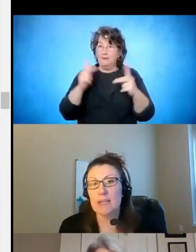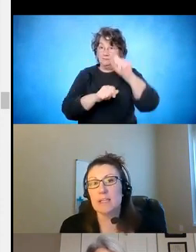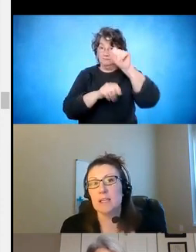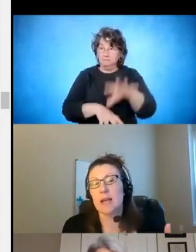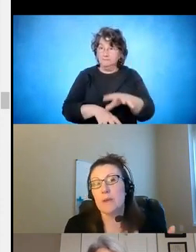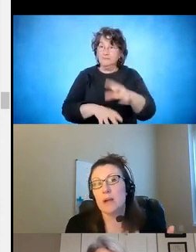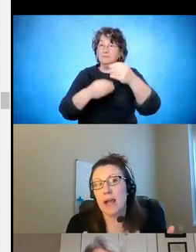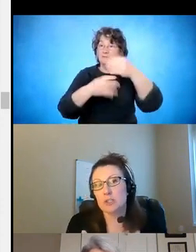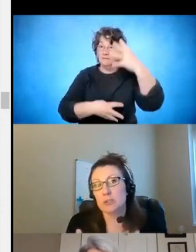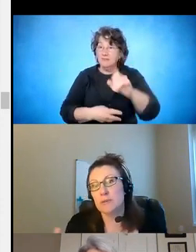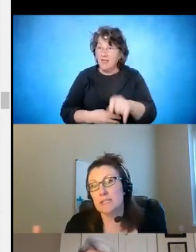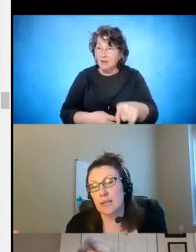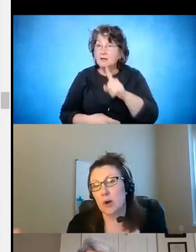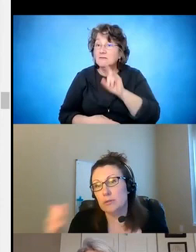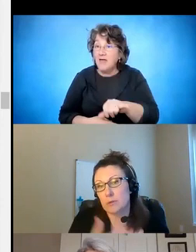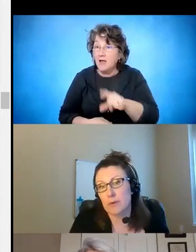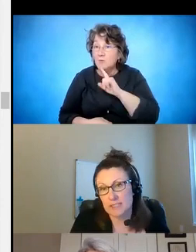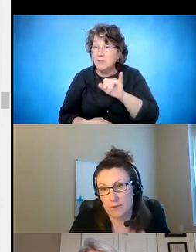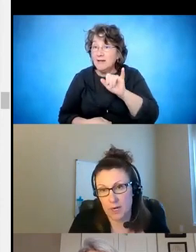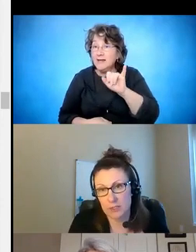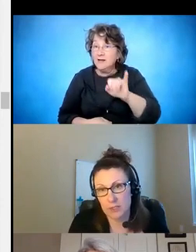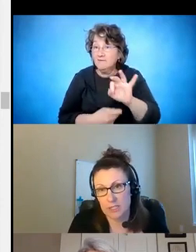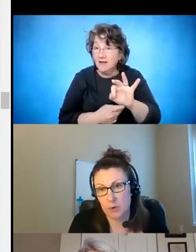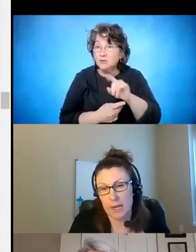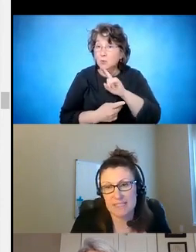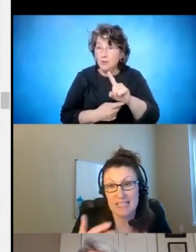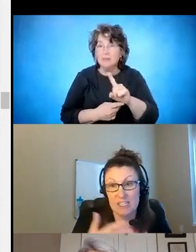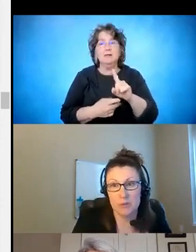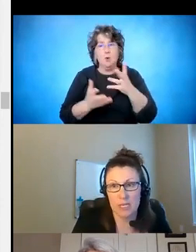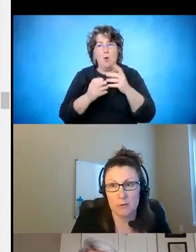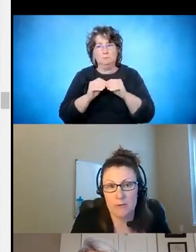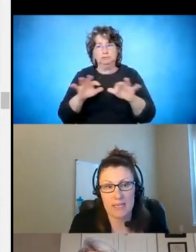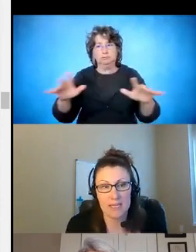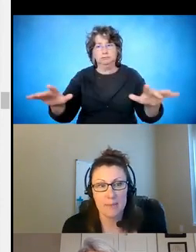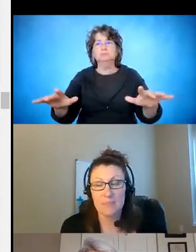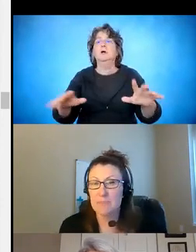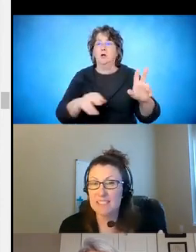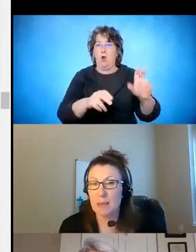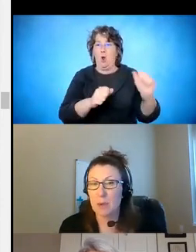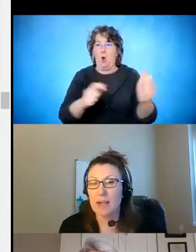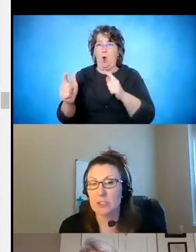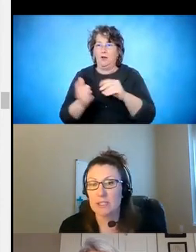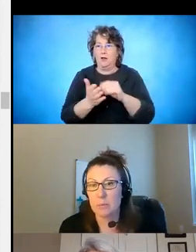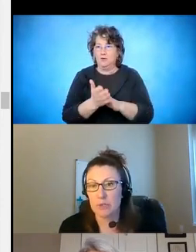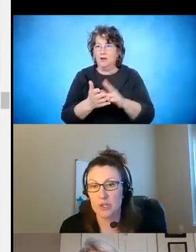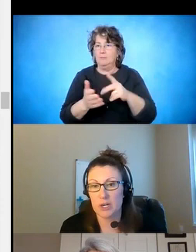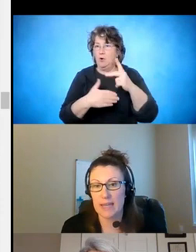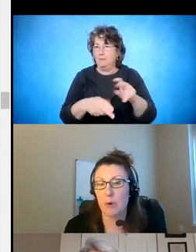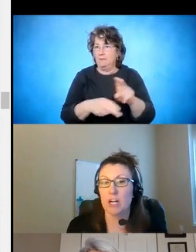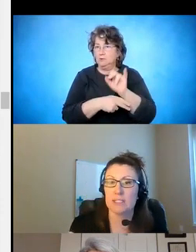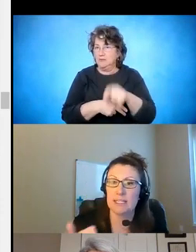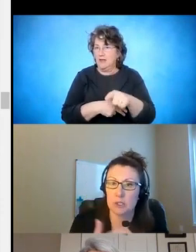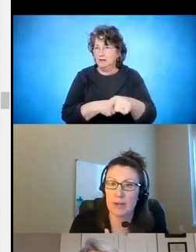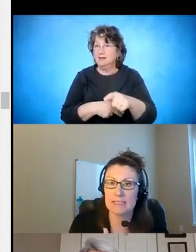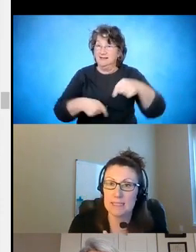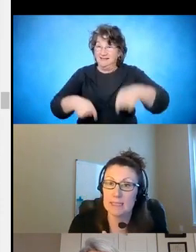interface that we are actually moving to get all of the rest of our contracted programs into the interface. This summer, actually, is when we're starting that